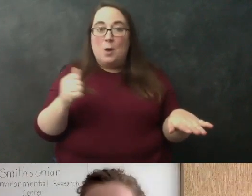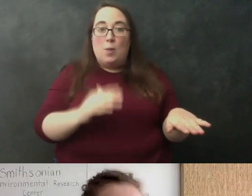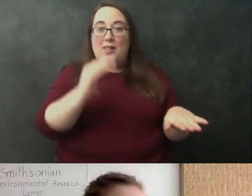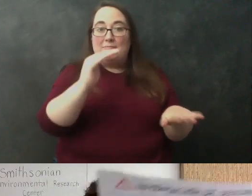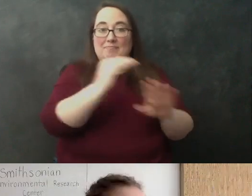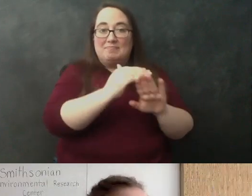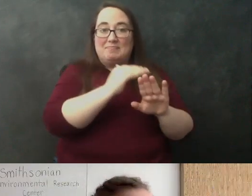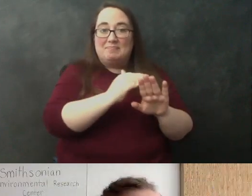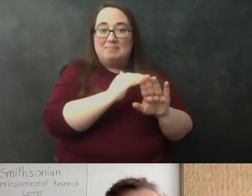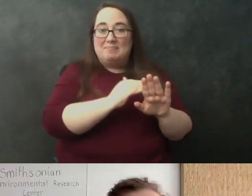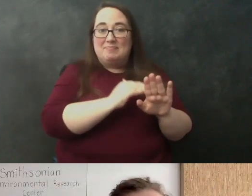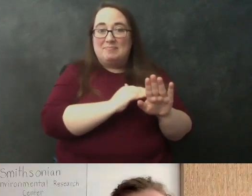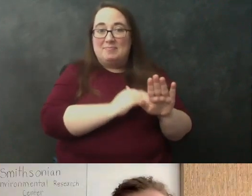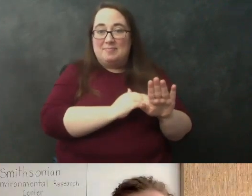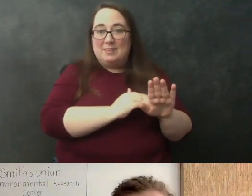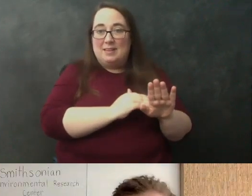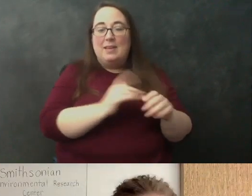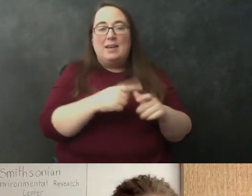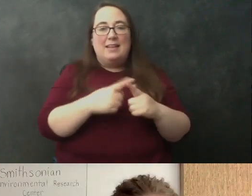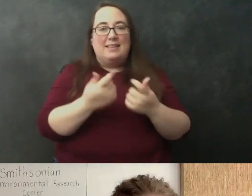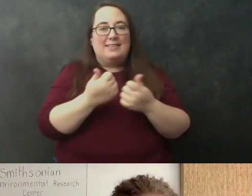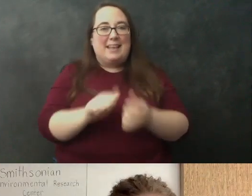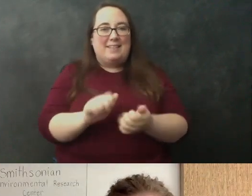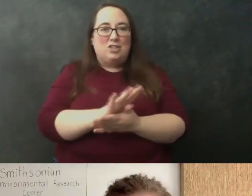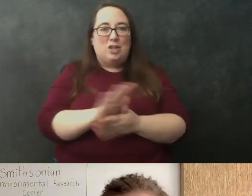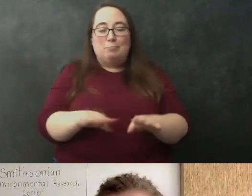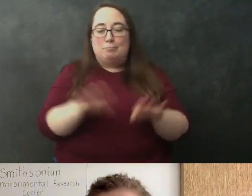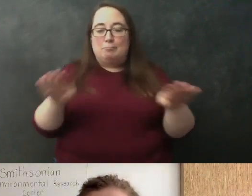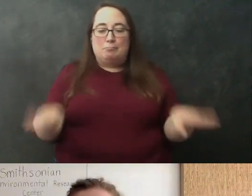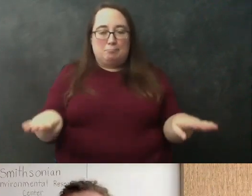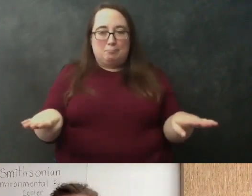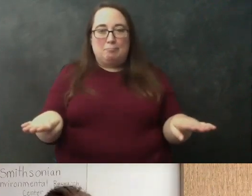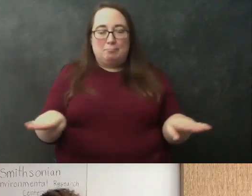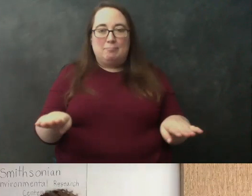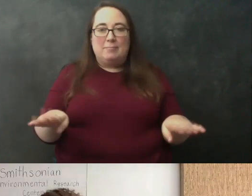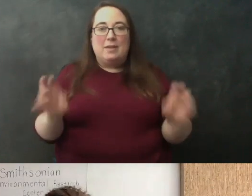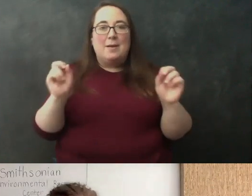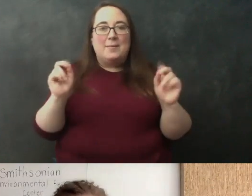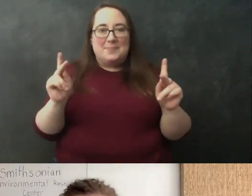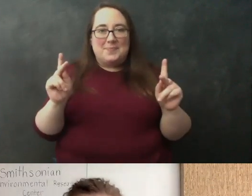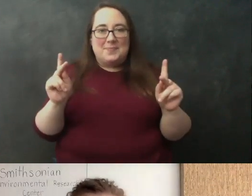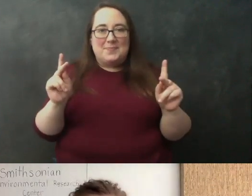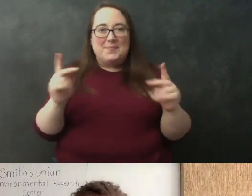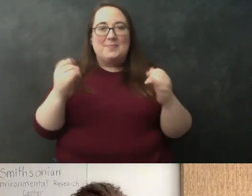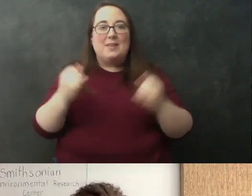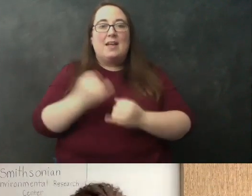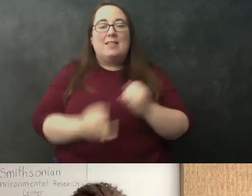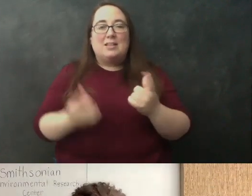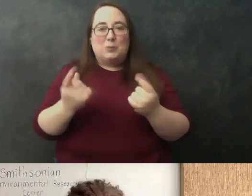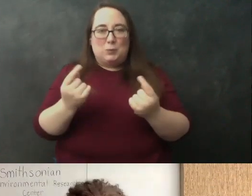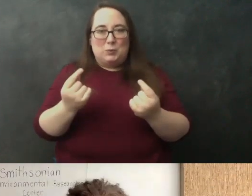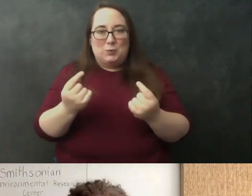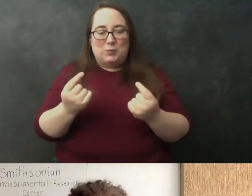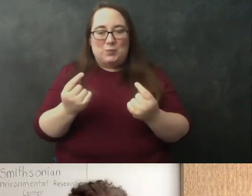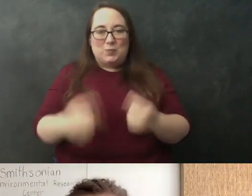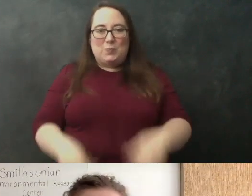and then again your safe the safety sheet so the last thing we need to do before we can officially